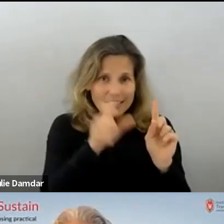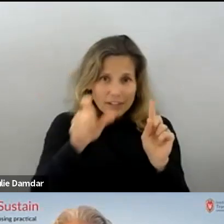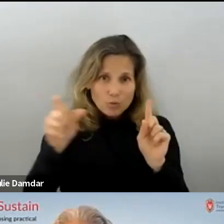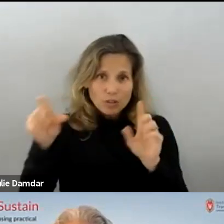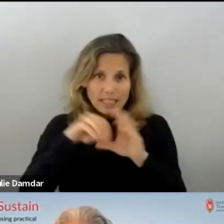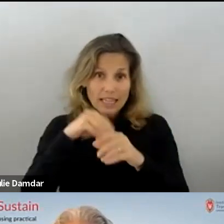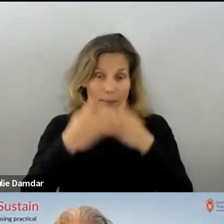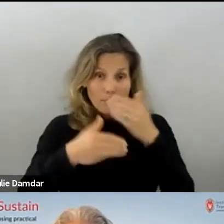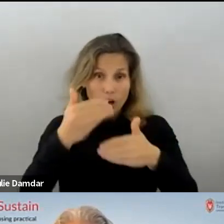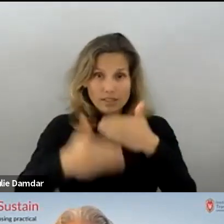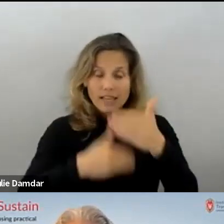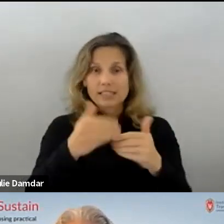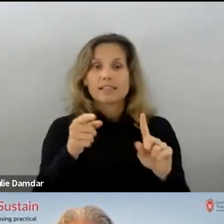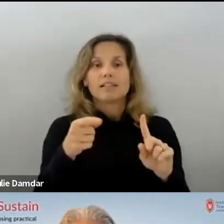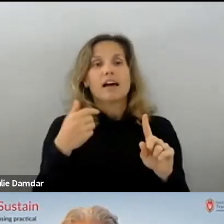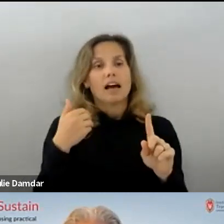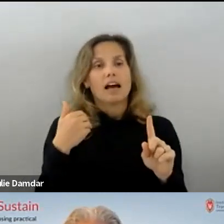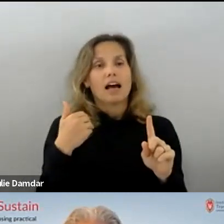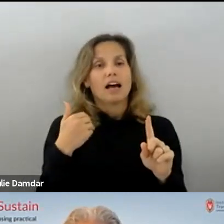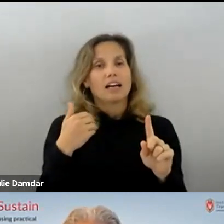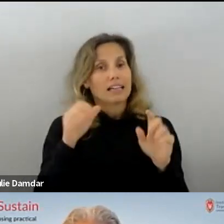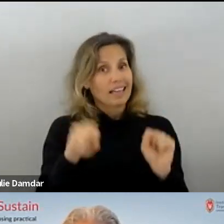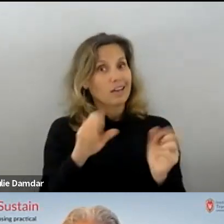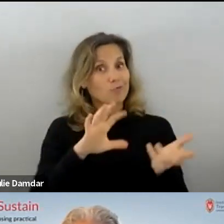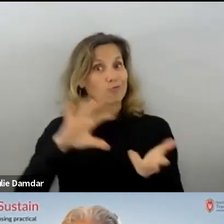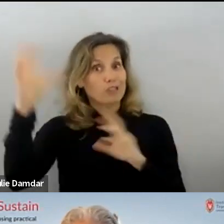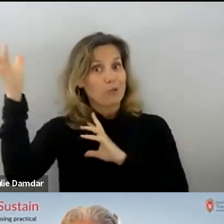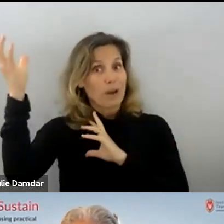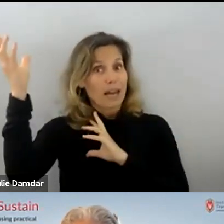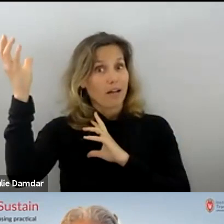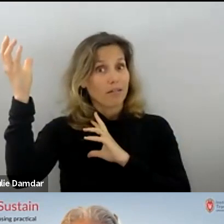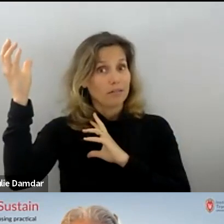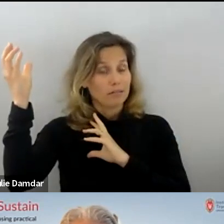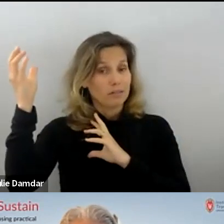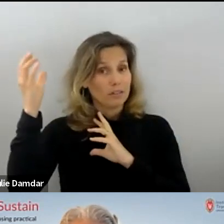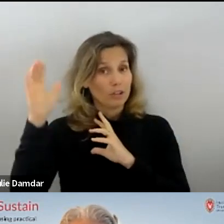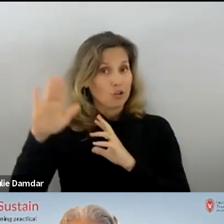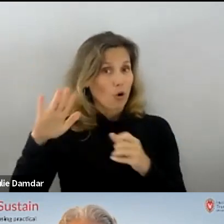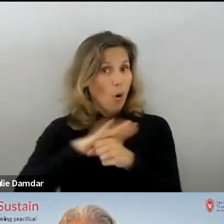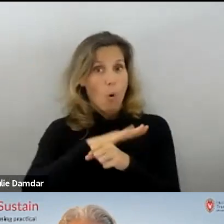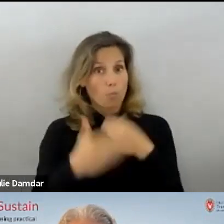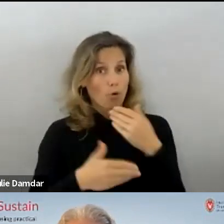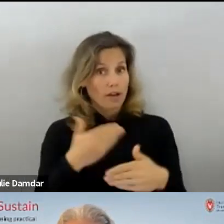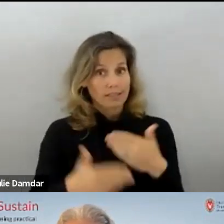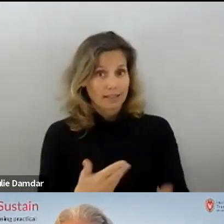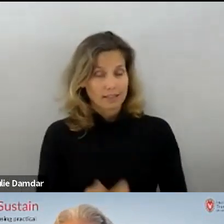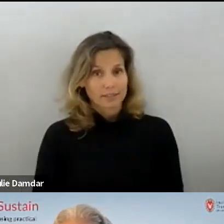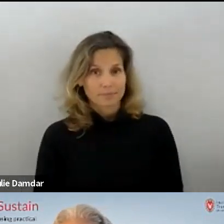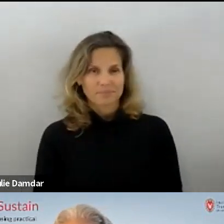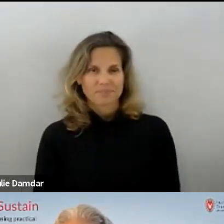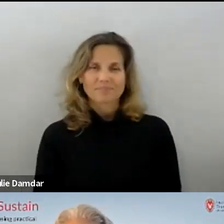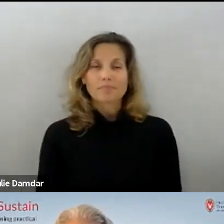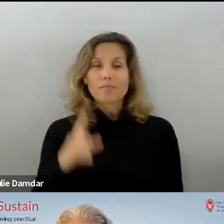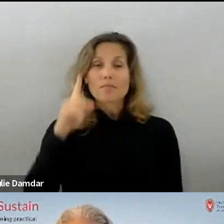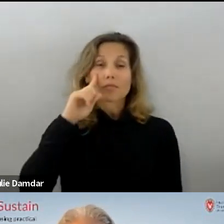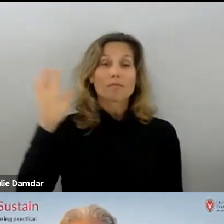you know, do have a potential to kind of derail the whole process. I think when we were doing